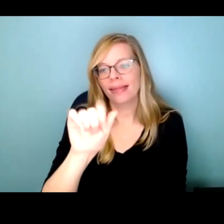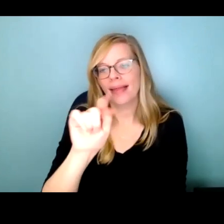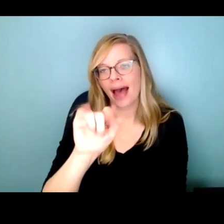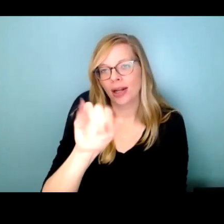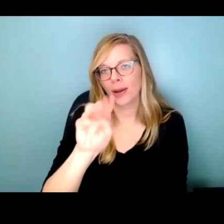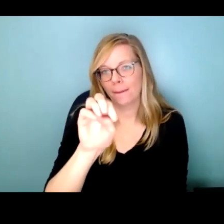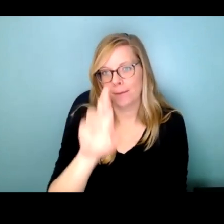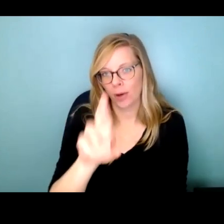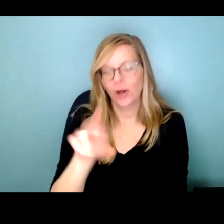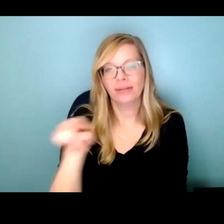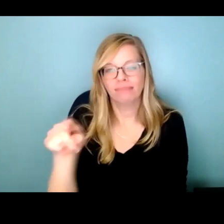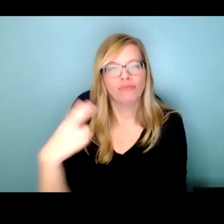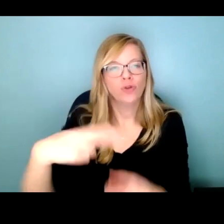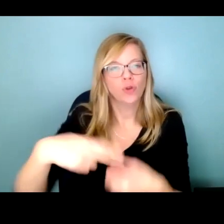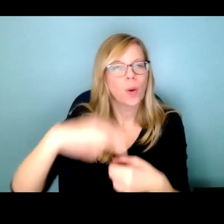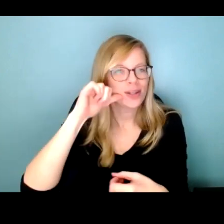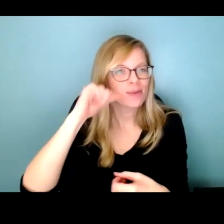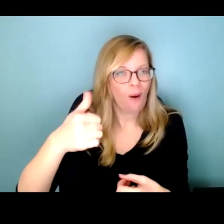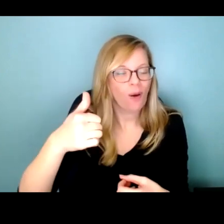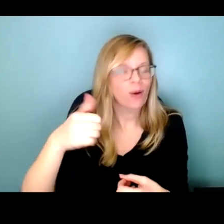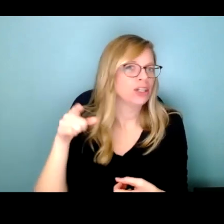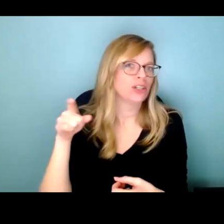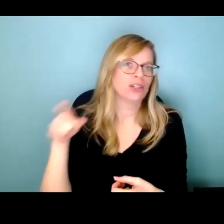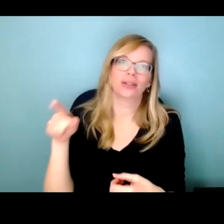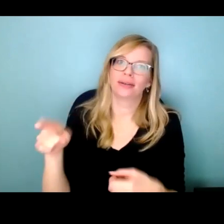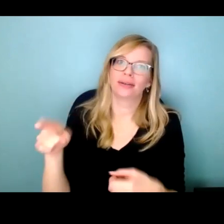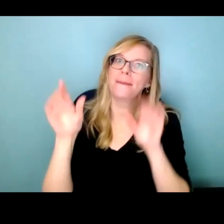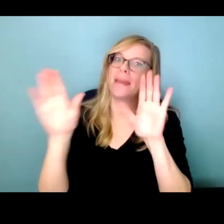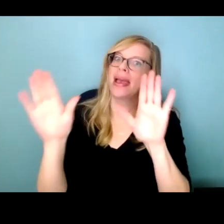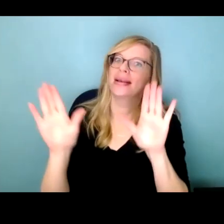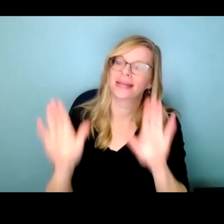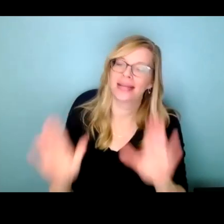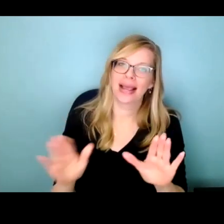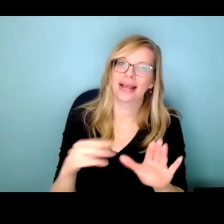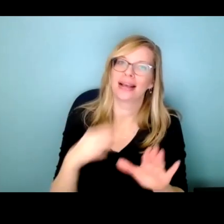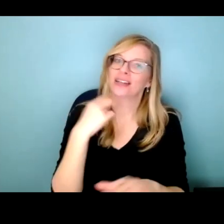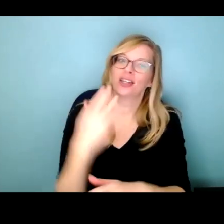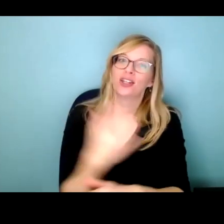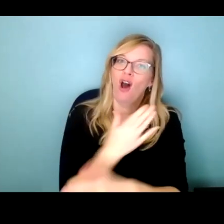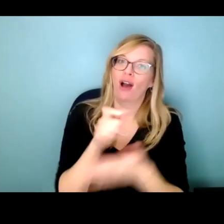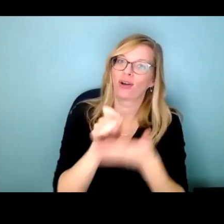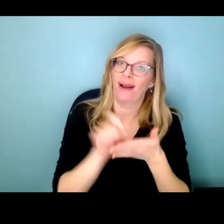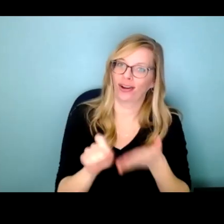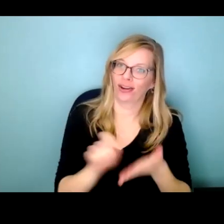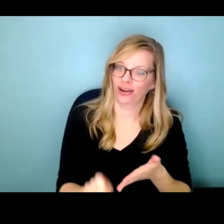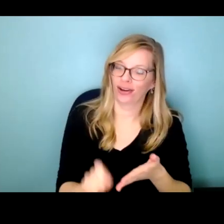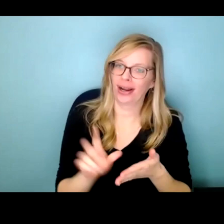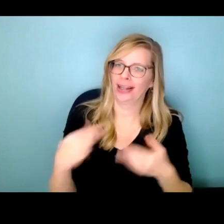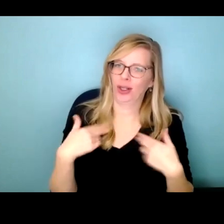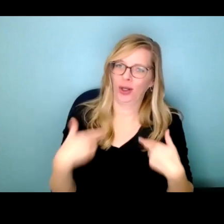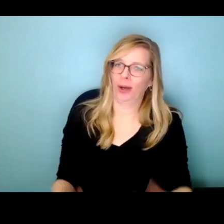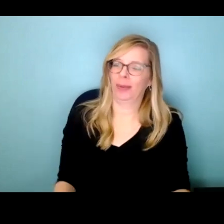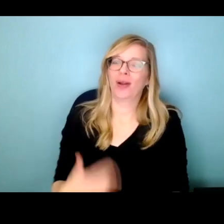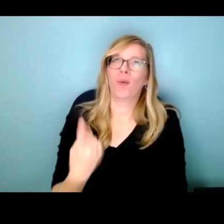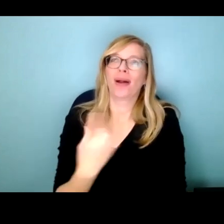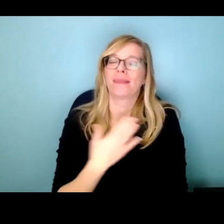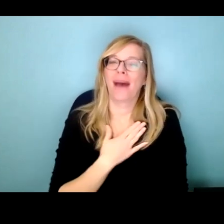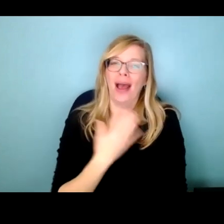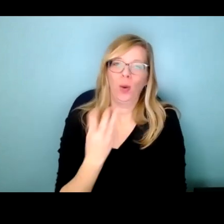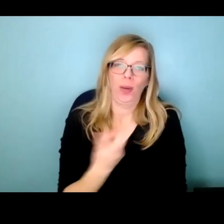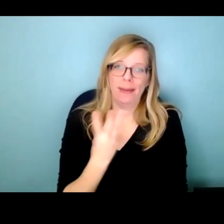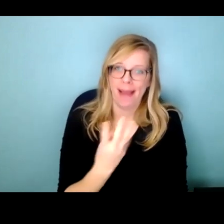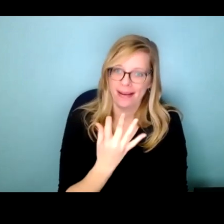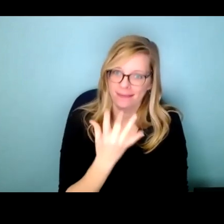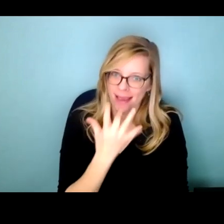who's um just such an amazing songwriter and and human she's one of my winnipeg favorites